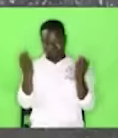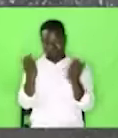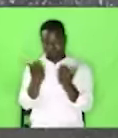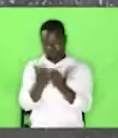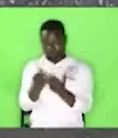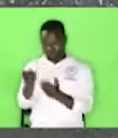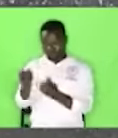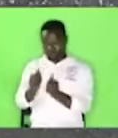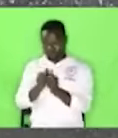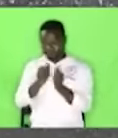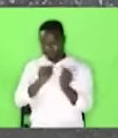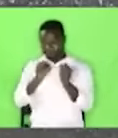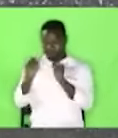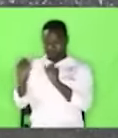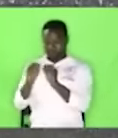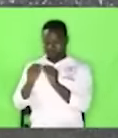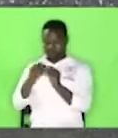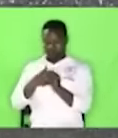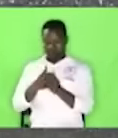Psalm 9 verse 10.